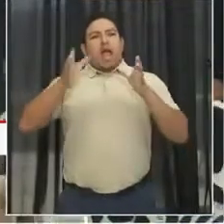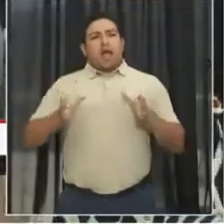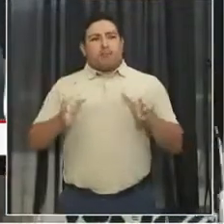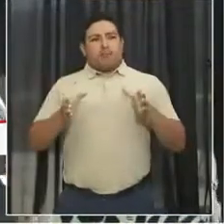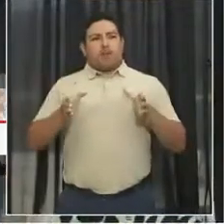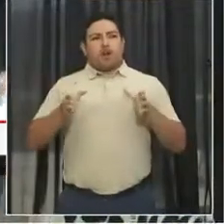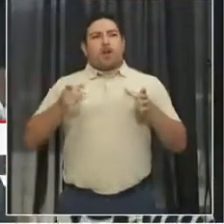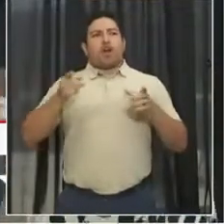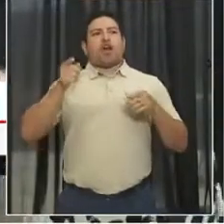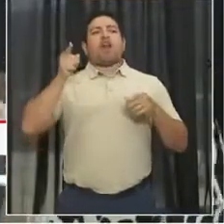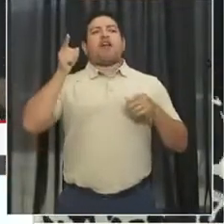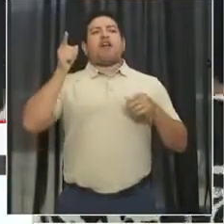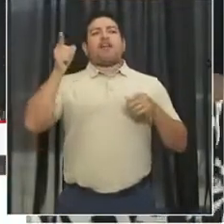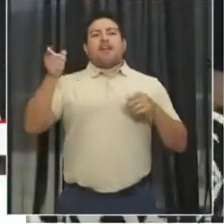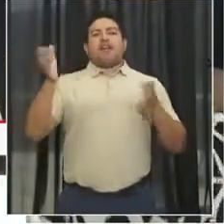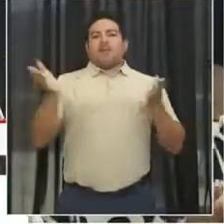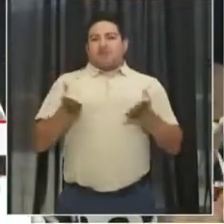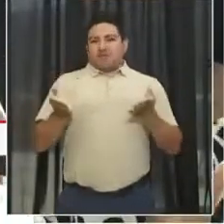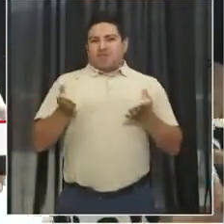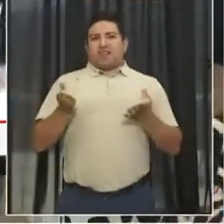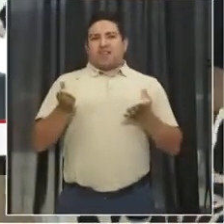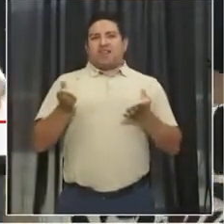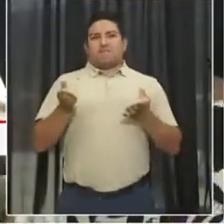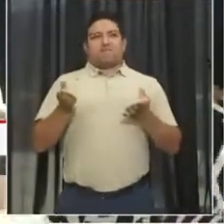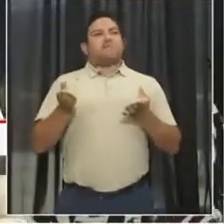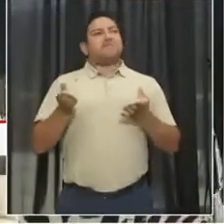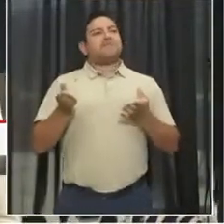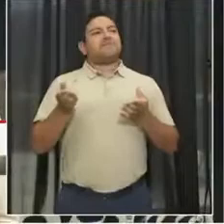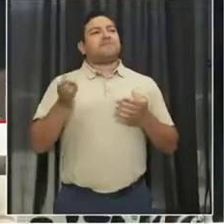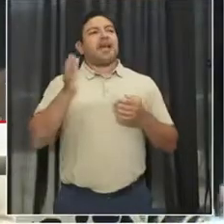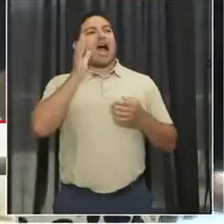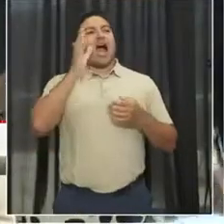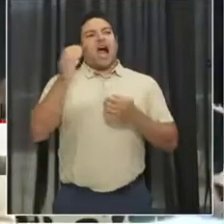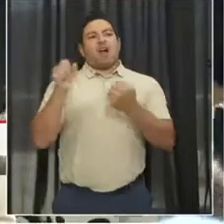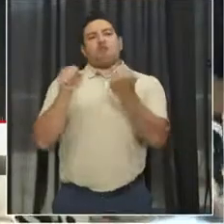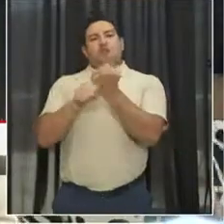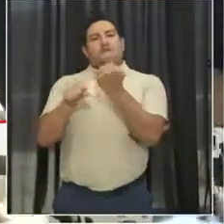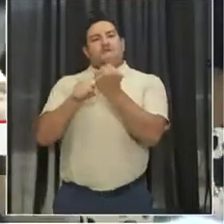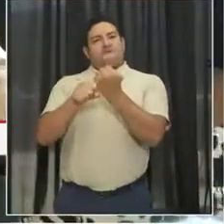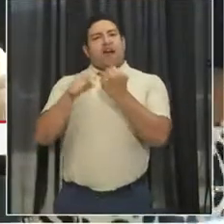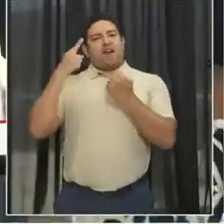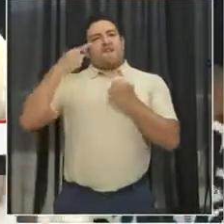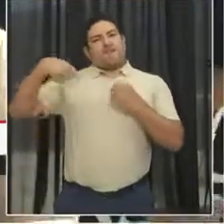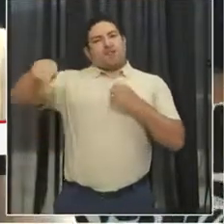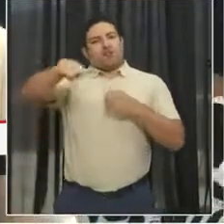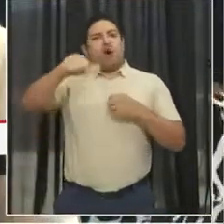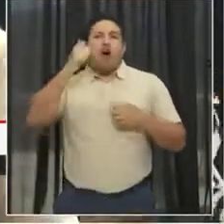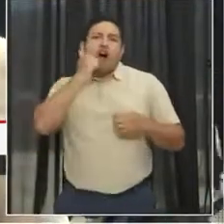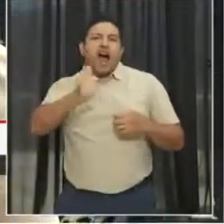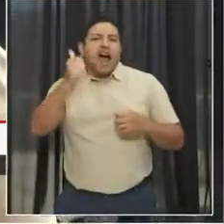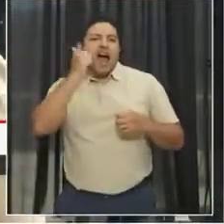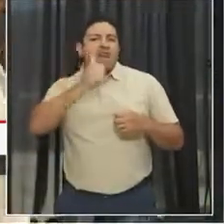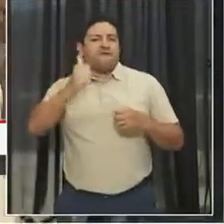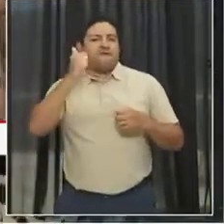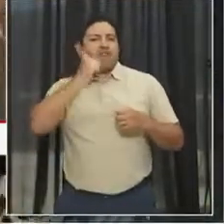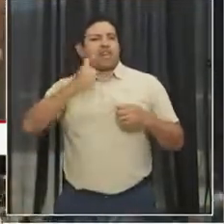a three-time mayor. I'm going to fight for you every single day. Thank you, everybody.